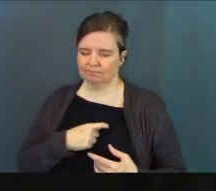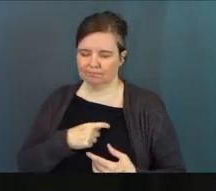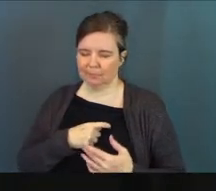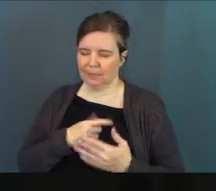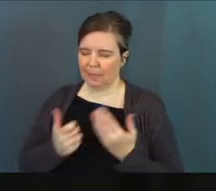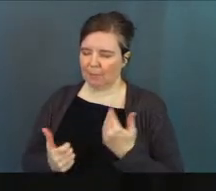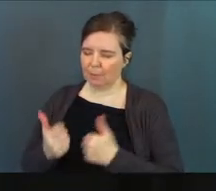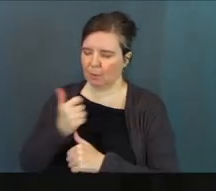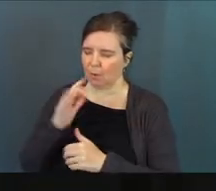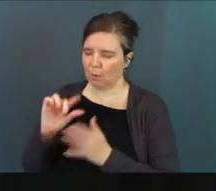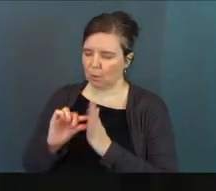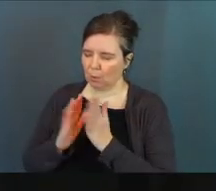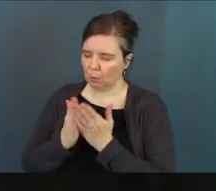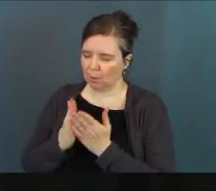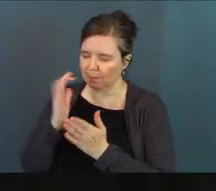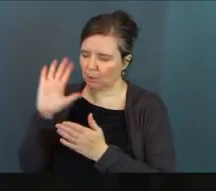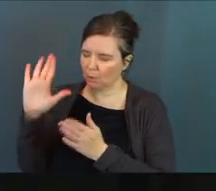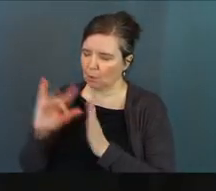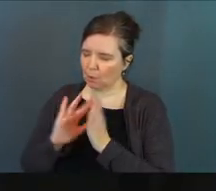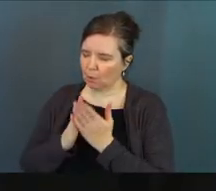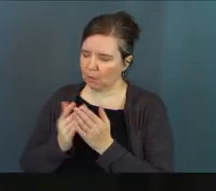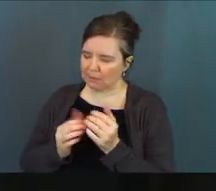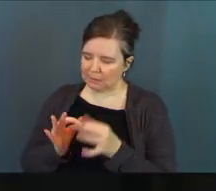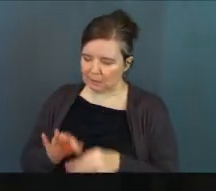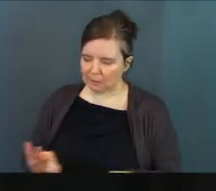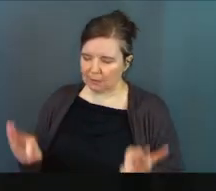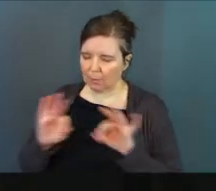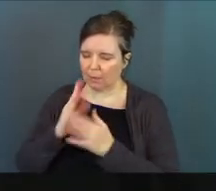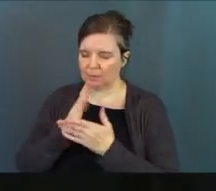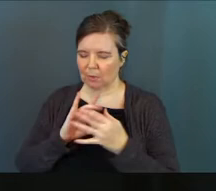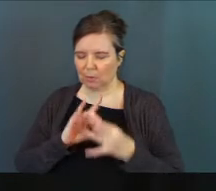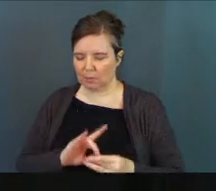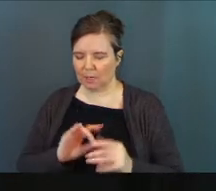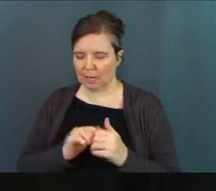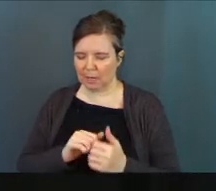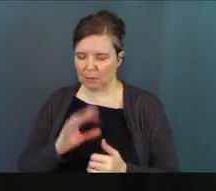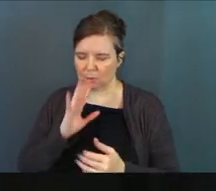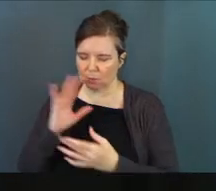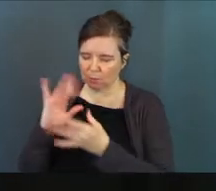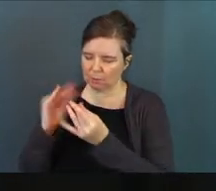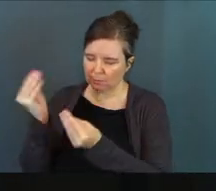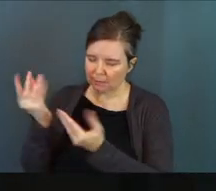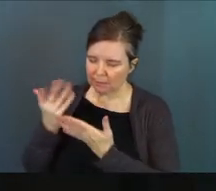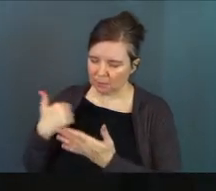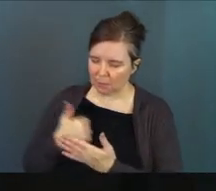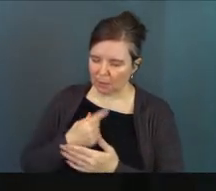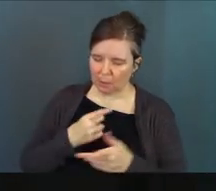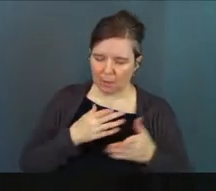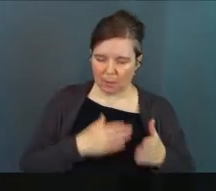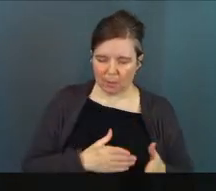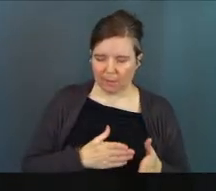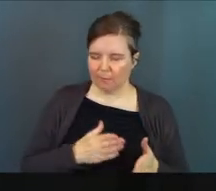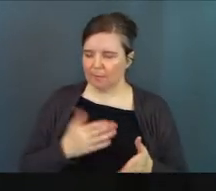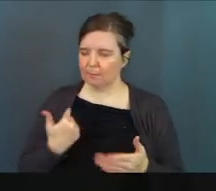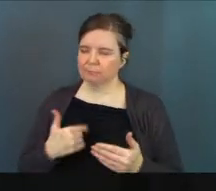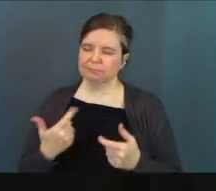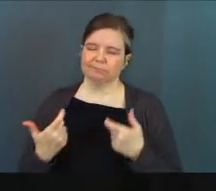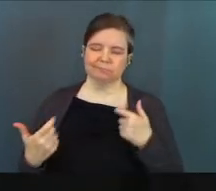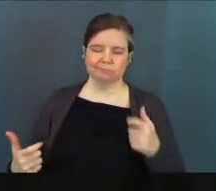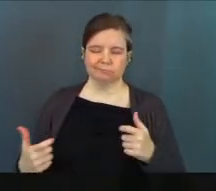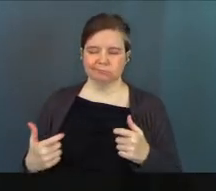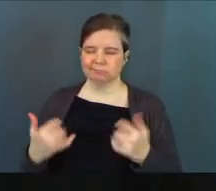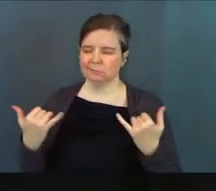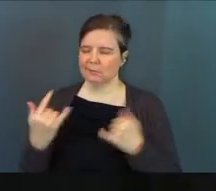your word, God, because your word is important. Your word is a part of this relationship. Your word is how you speak to us in one way, God. is so big.